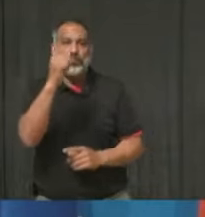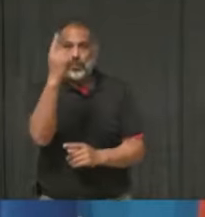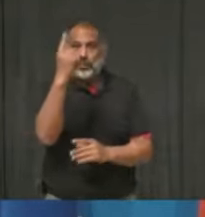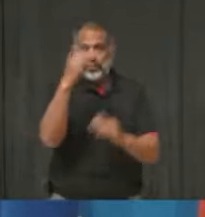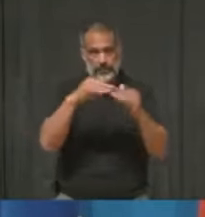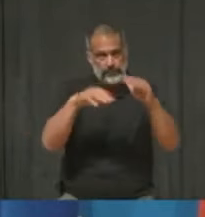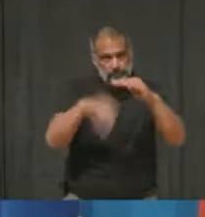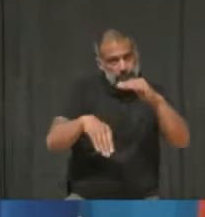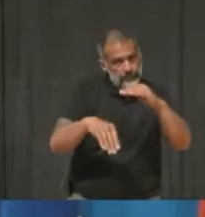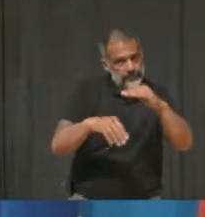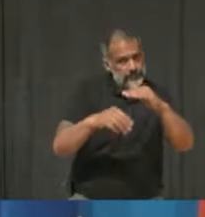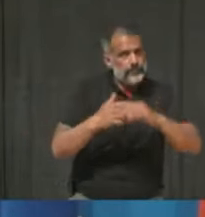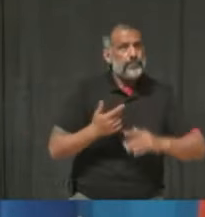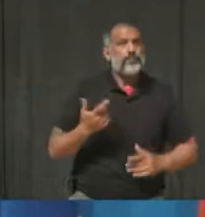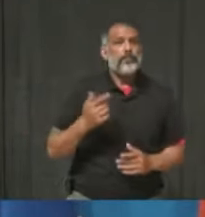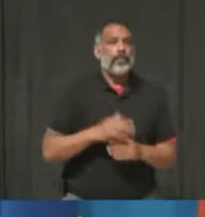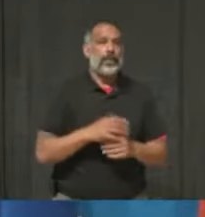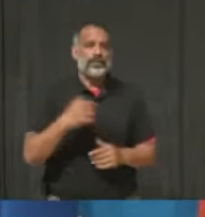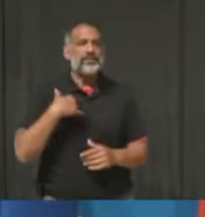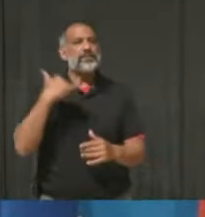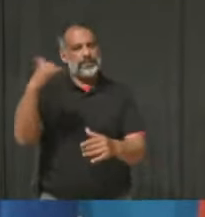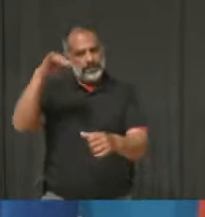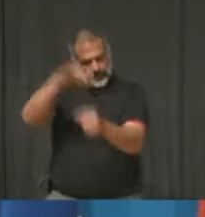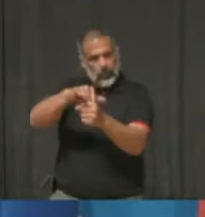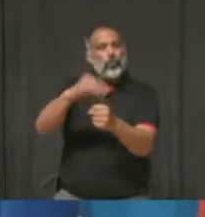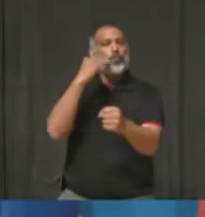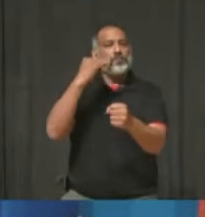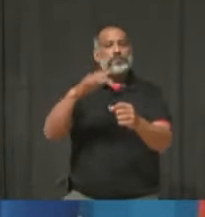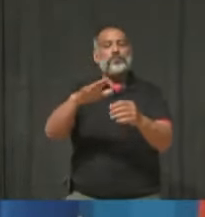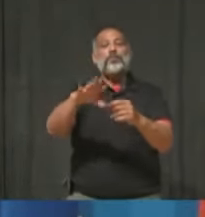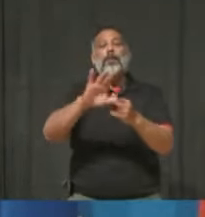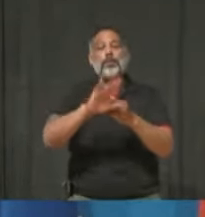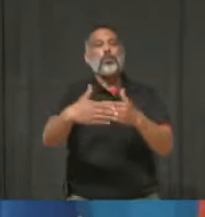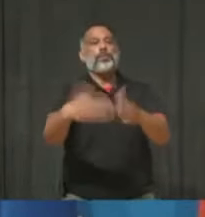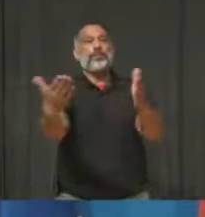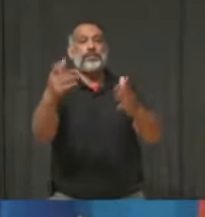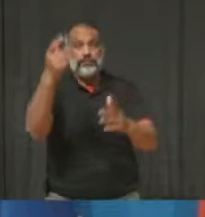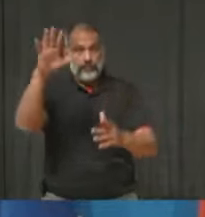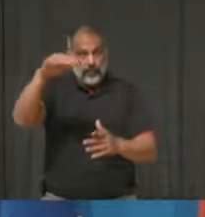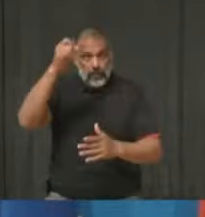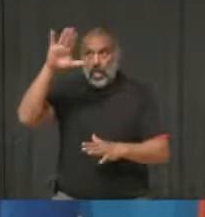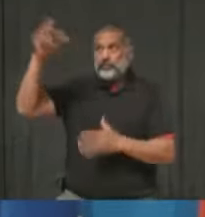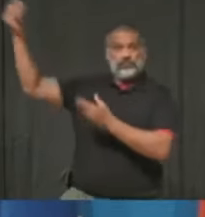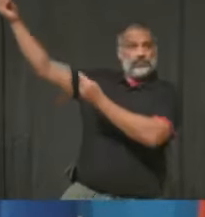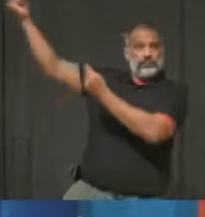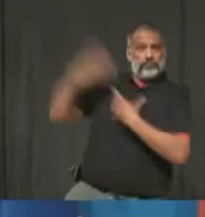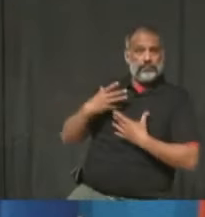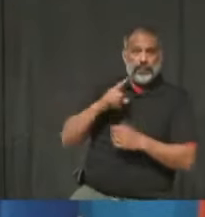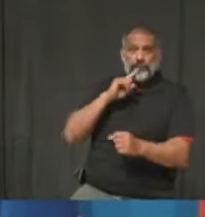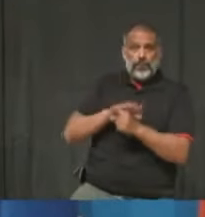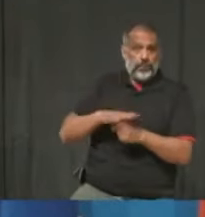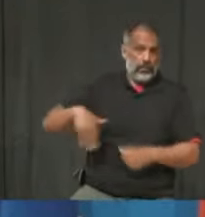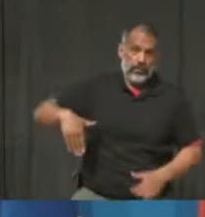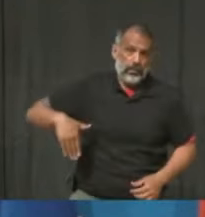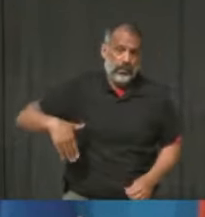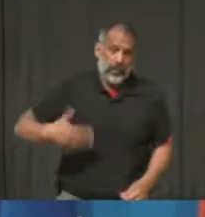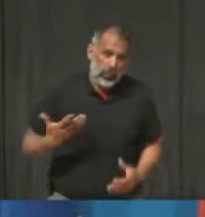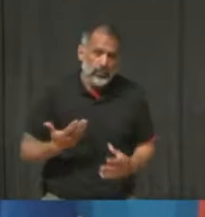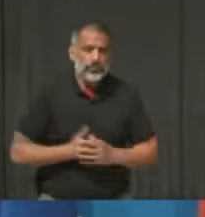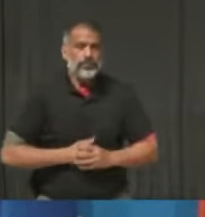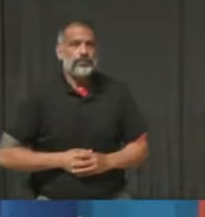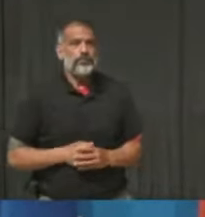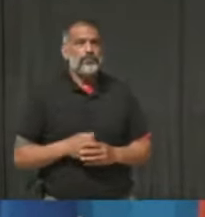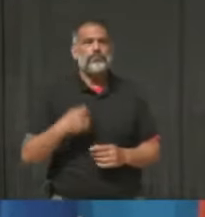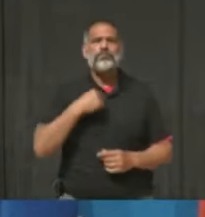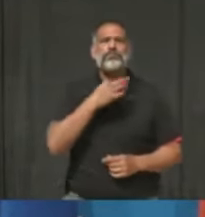is lifted. But again, there has been no official announcement on this. We also need to know if we're moving back to the